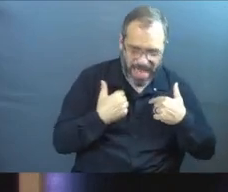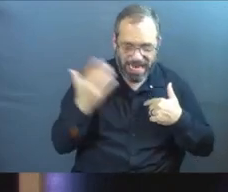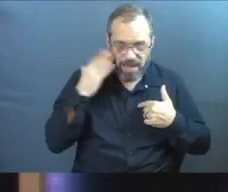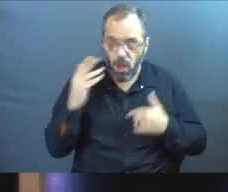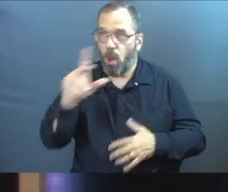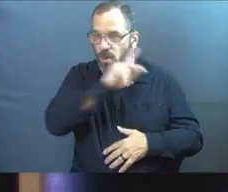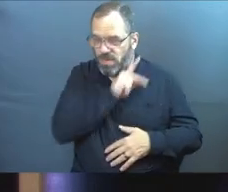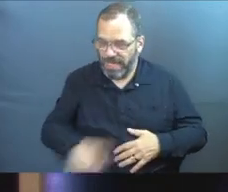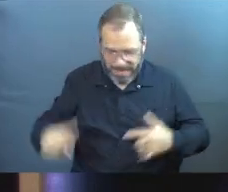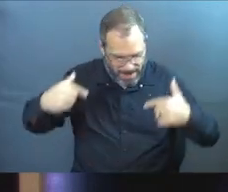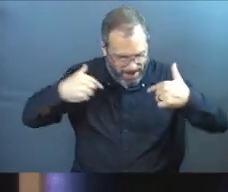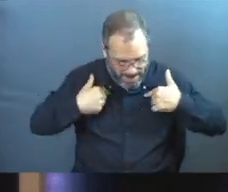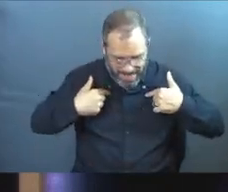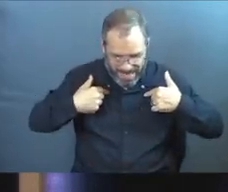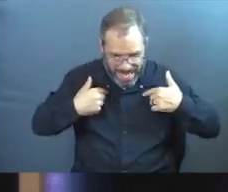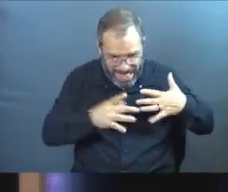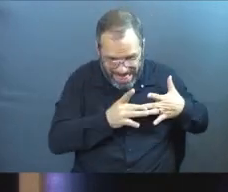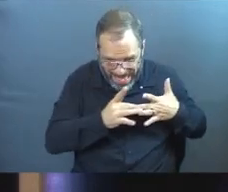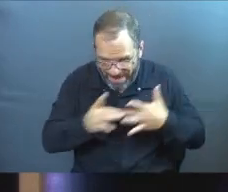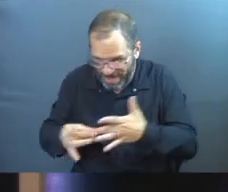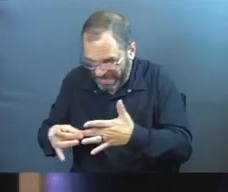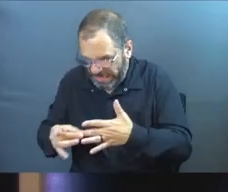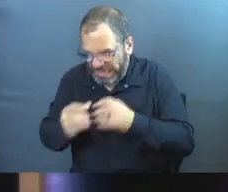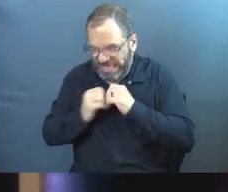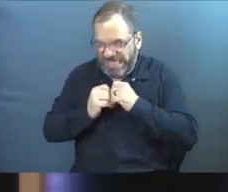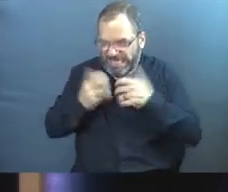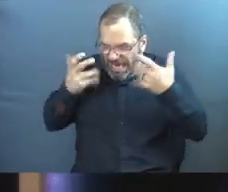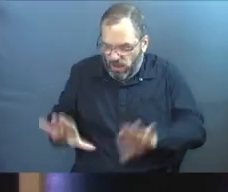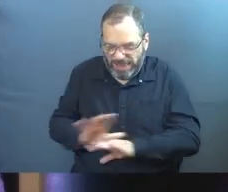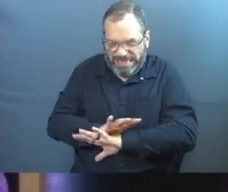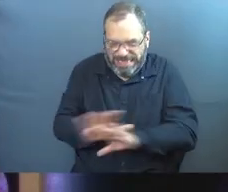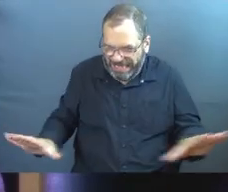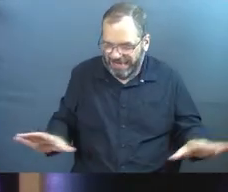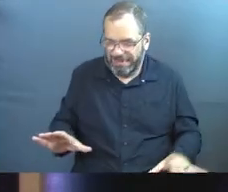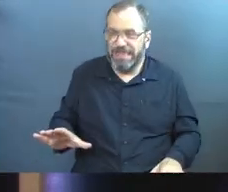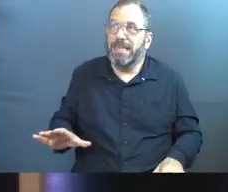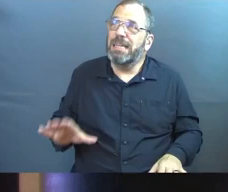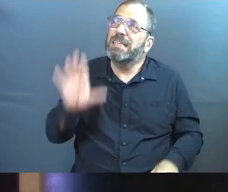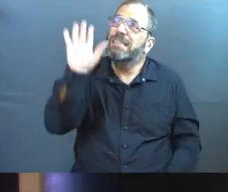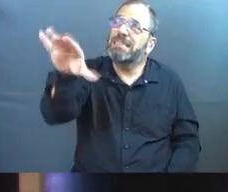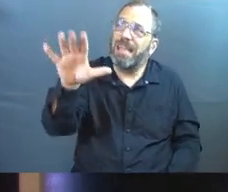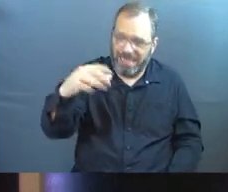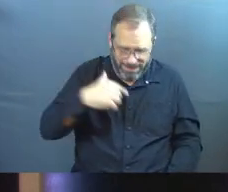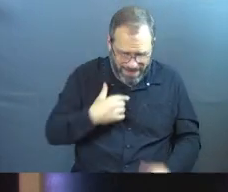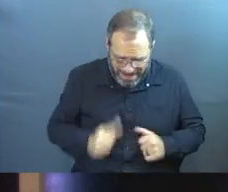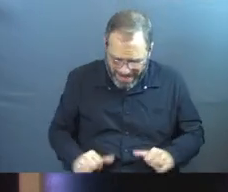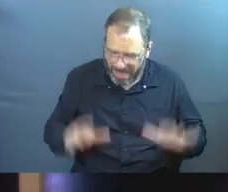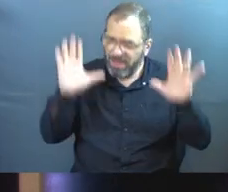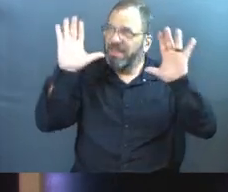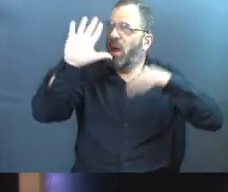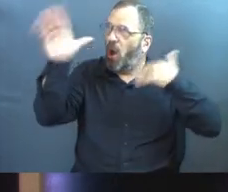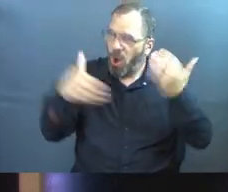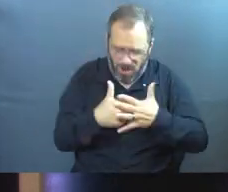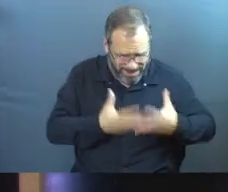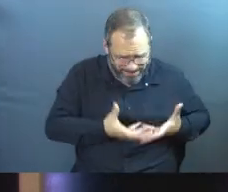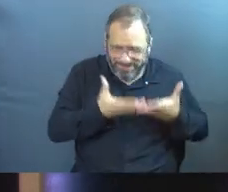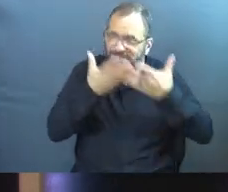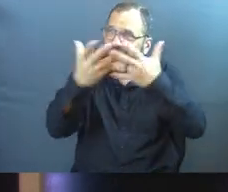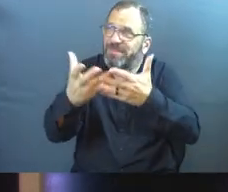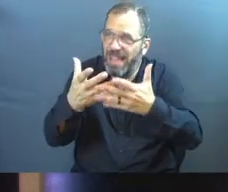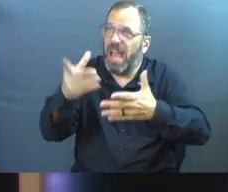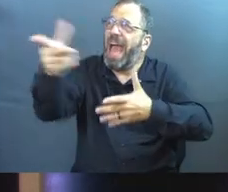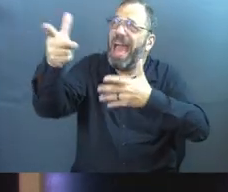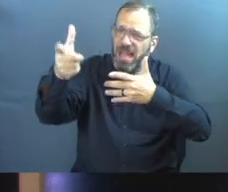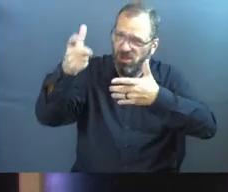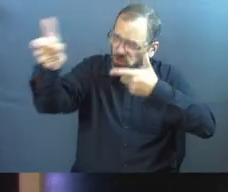the kingdom of me, I know where it leads and I don't want that anymore. And so I give that up and I surrender it to you. Take